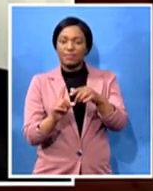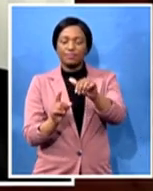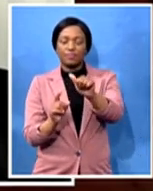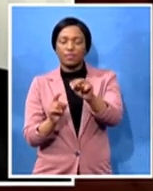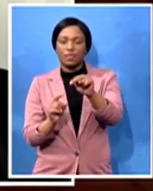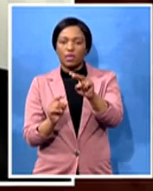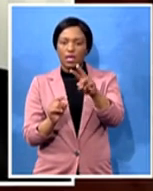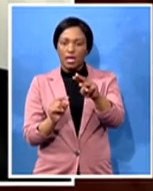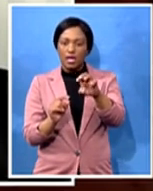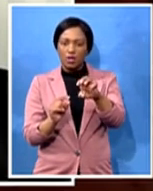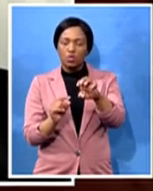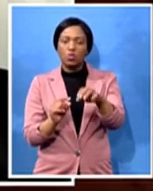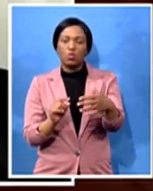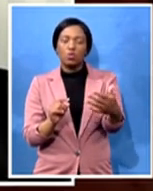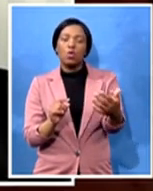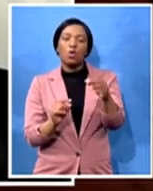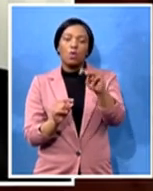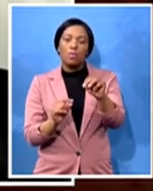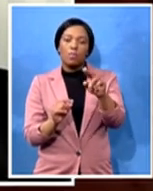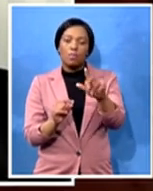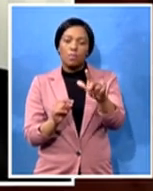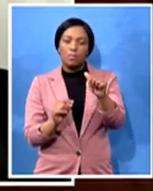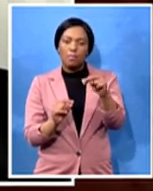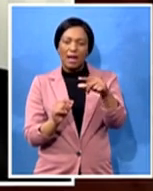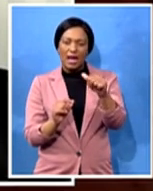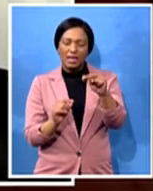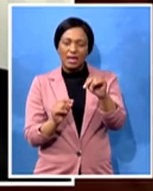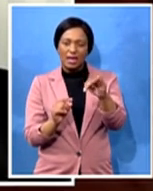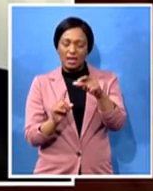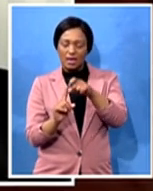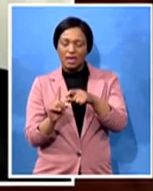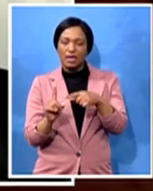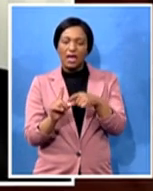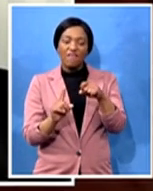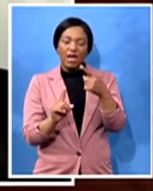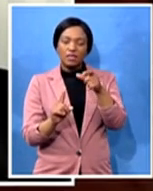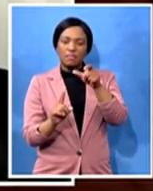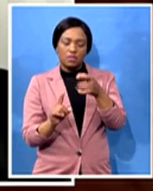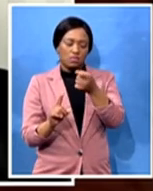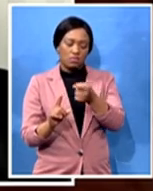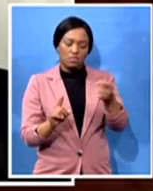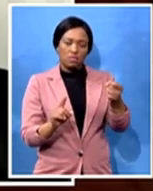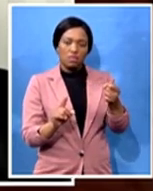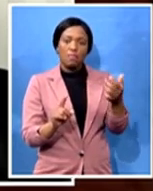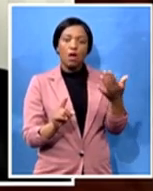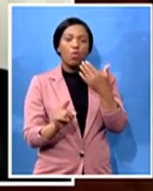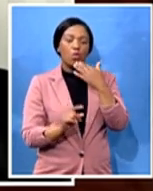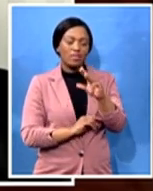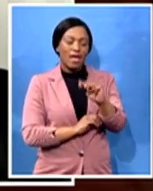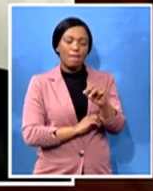mki command and the manner in which he was recruited